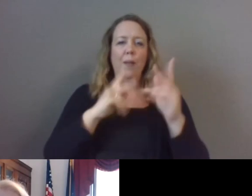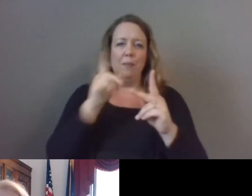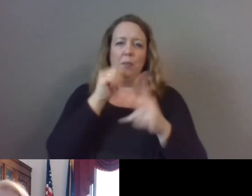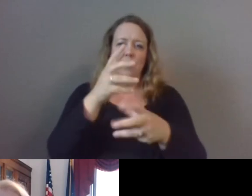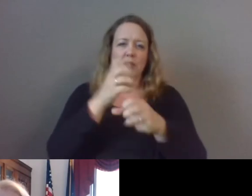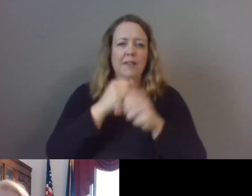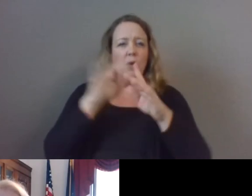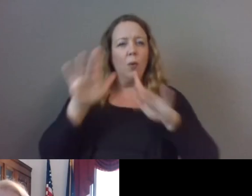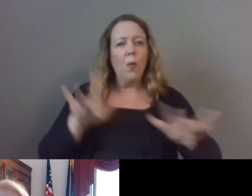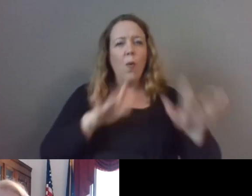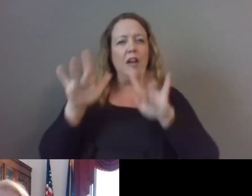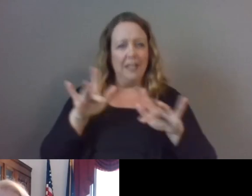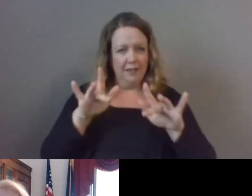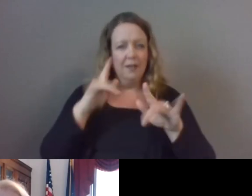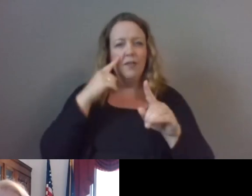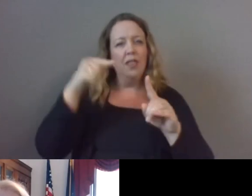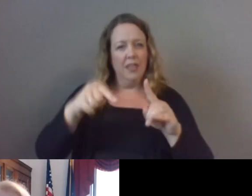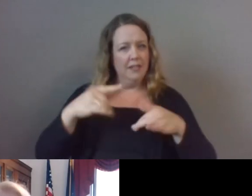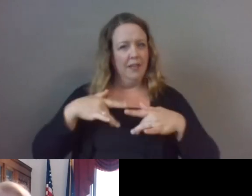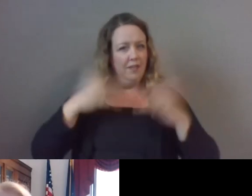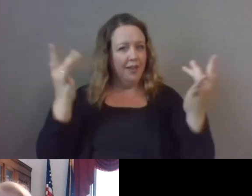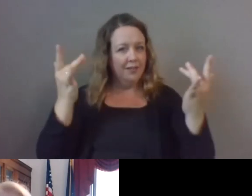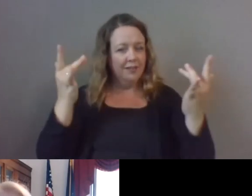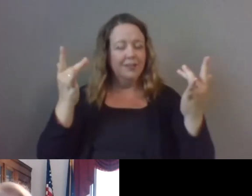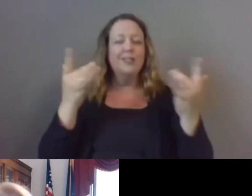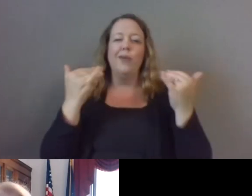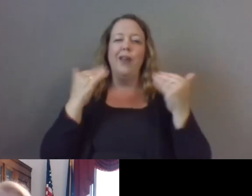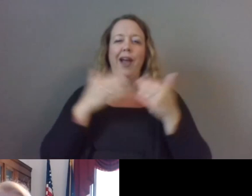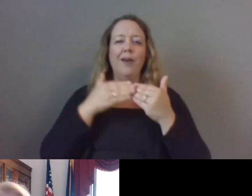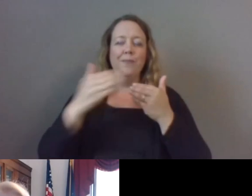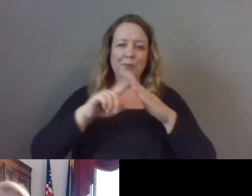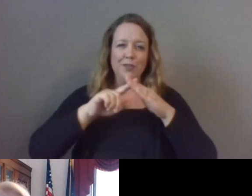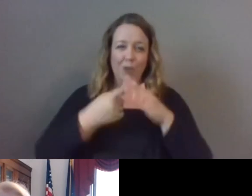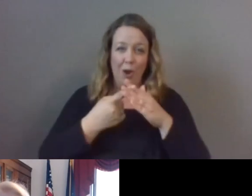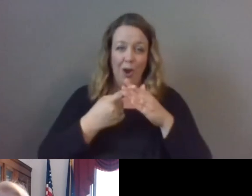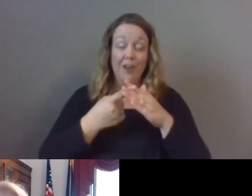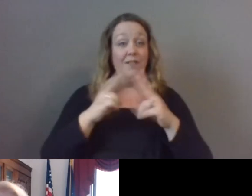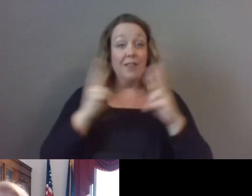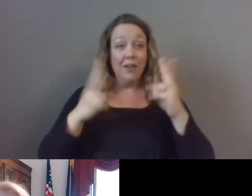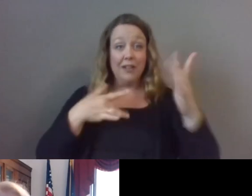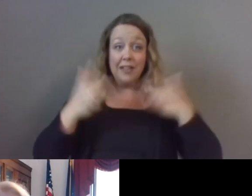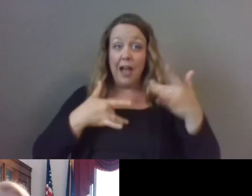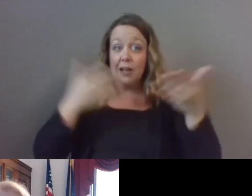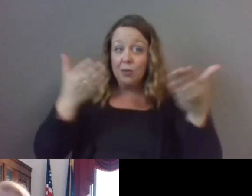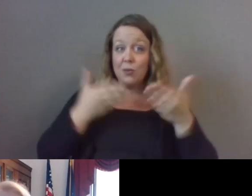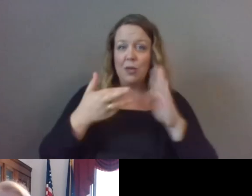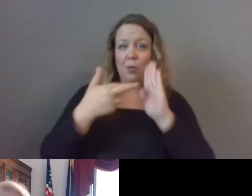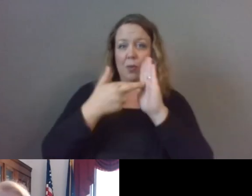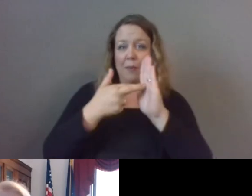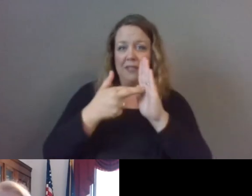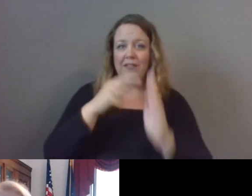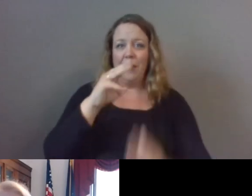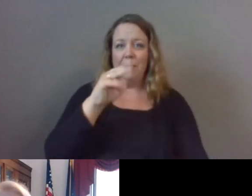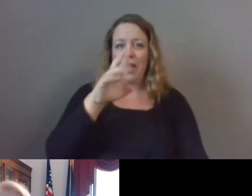of this event. And so without further ado, let's go ahead and get started. I'm very excited to introduce Representative Mary Gay